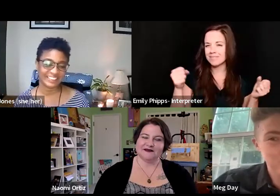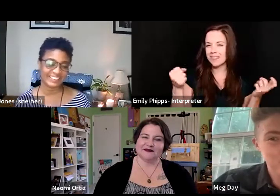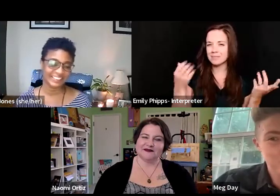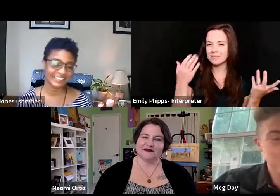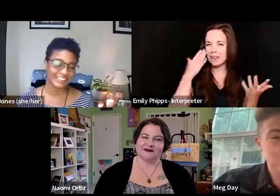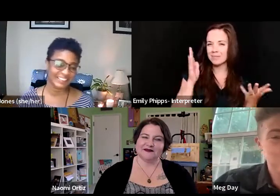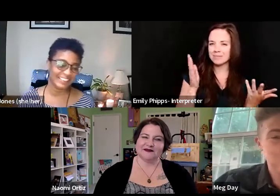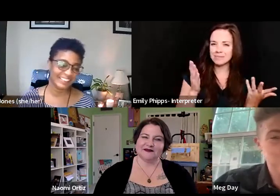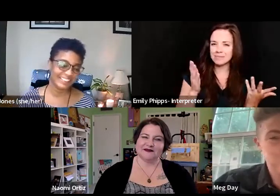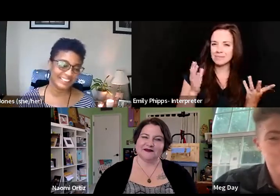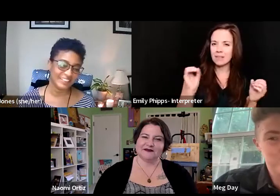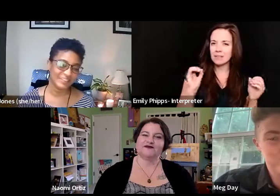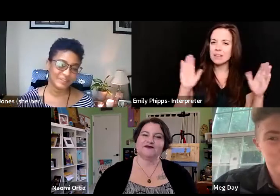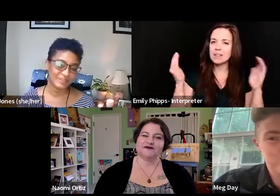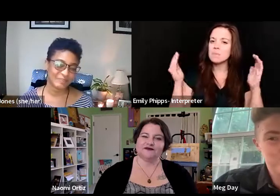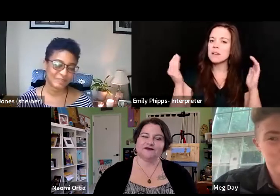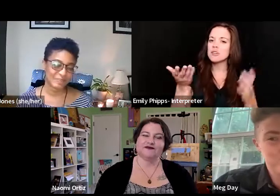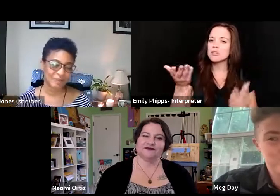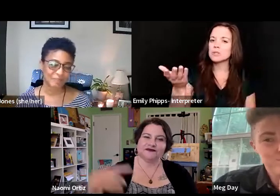have anything to compare to.